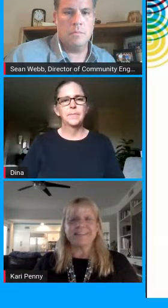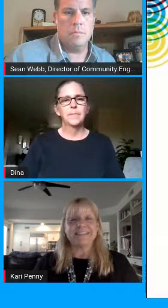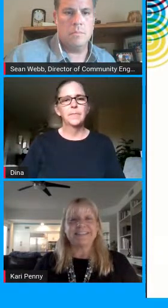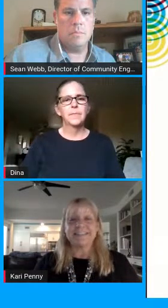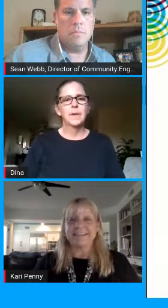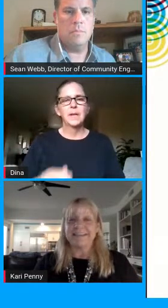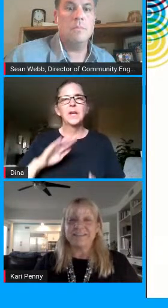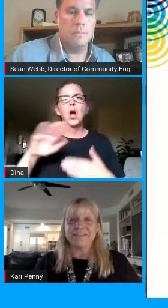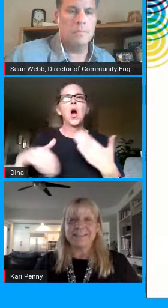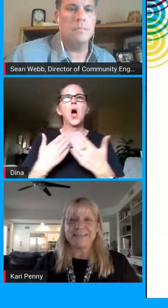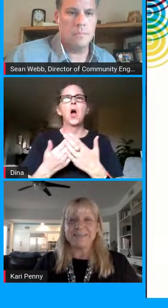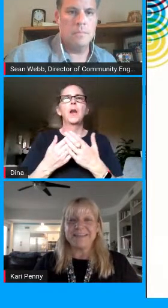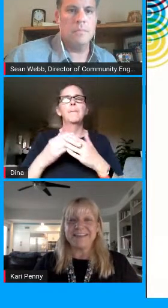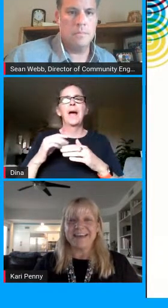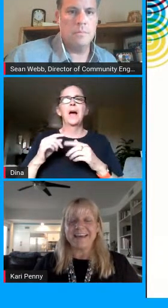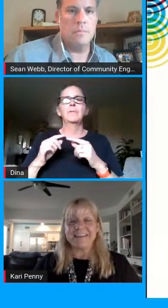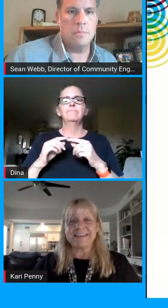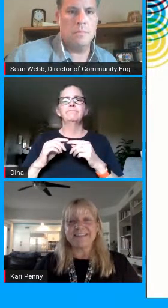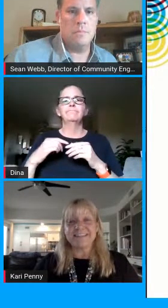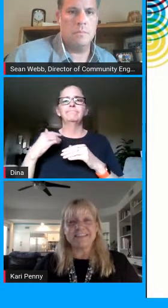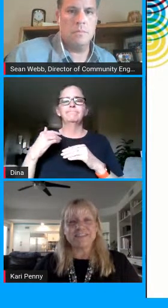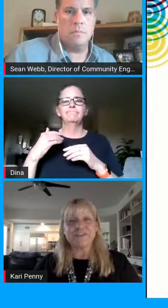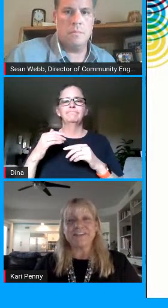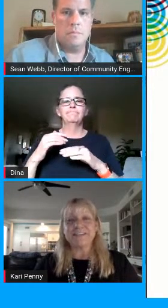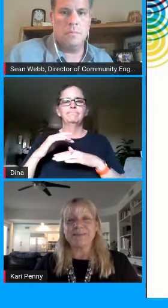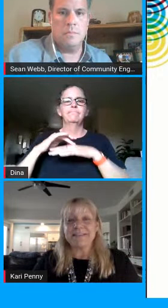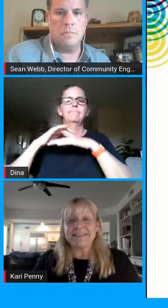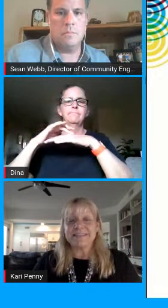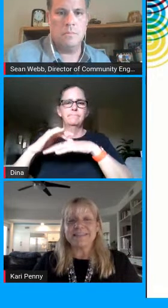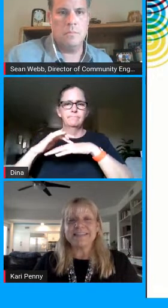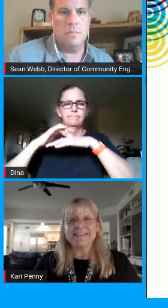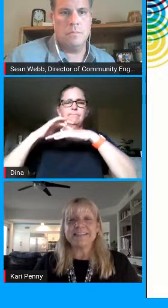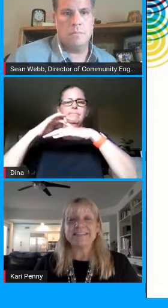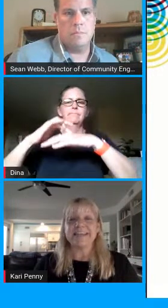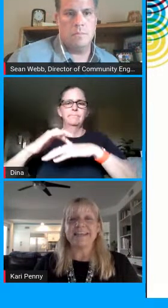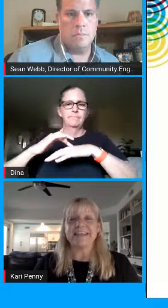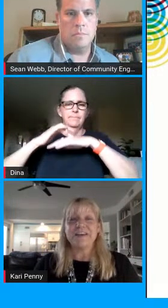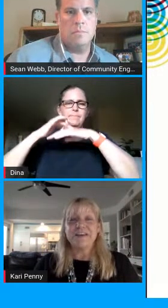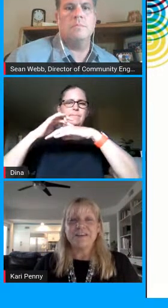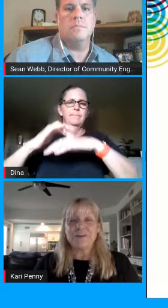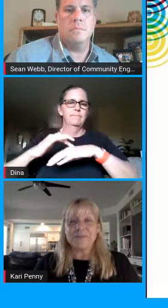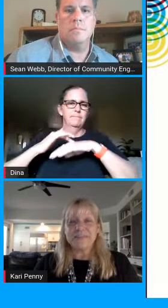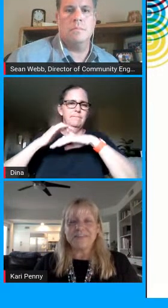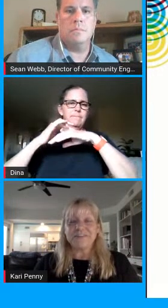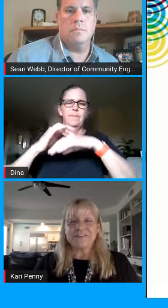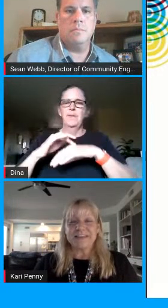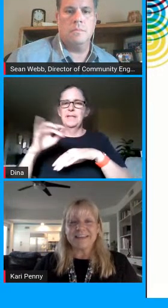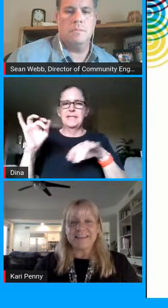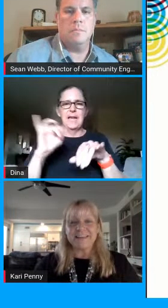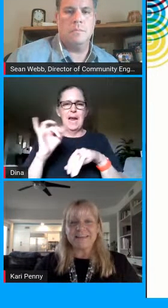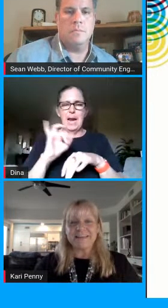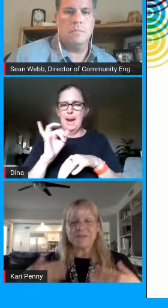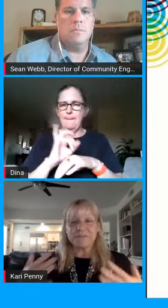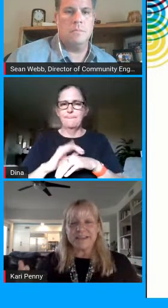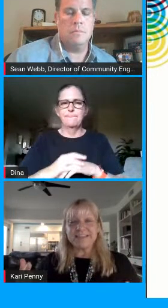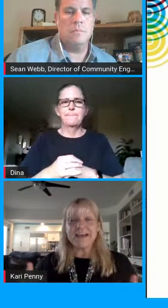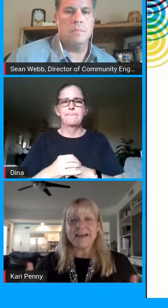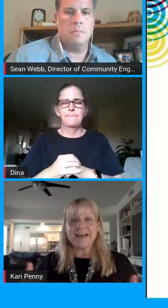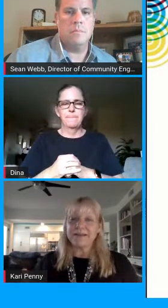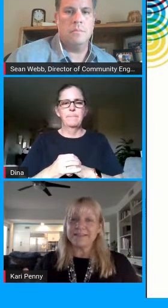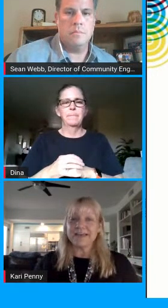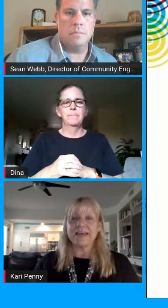all about consistency just keeping uh the distance learning space consistent and knowing that there's uh the